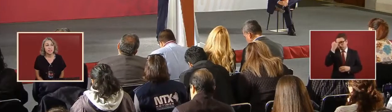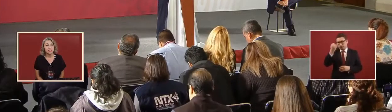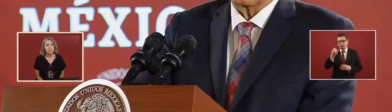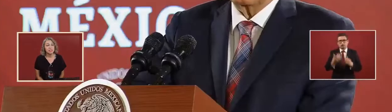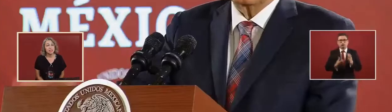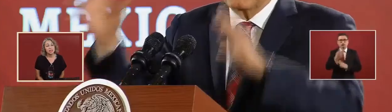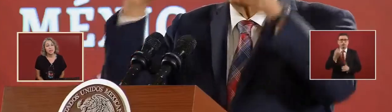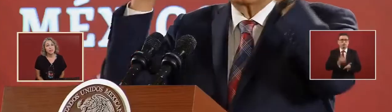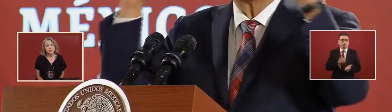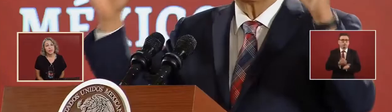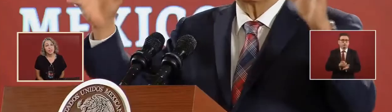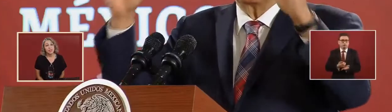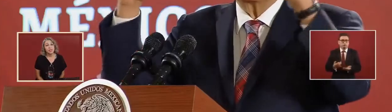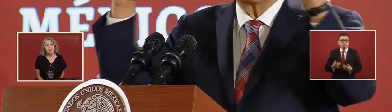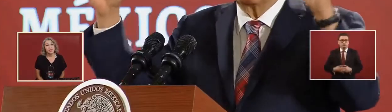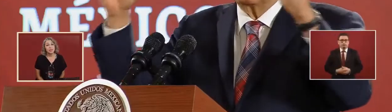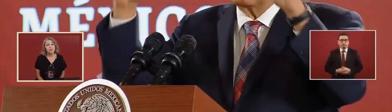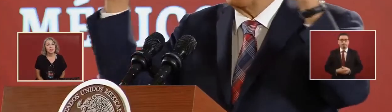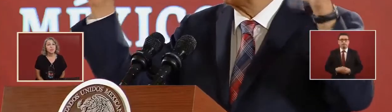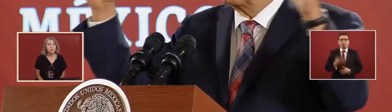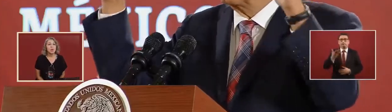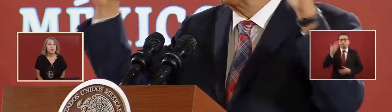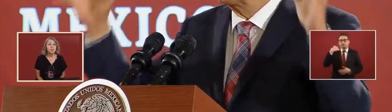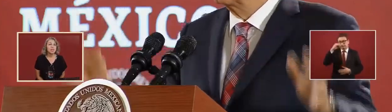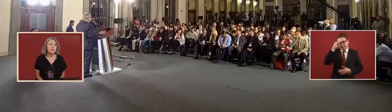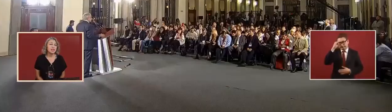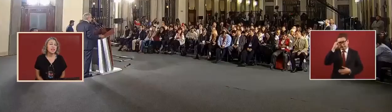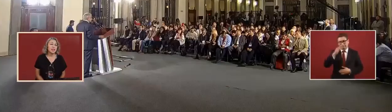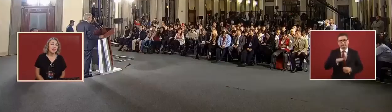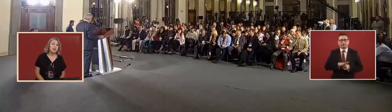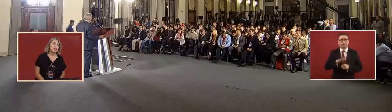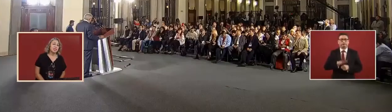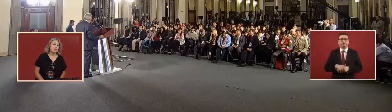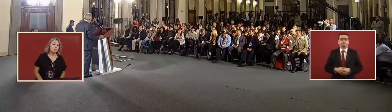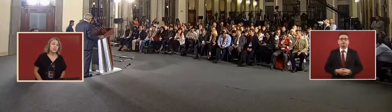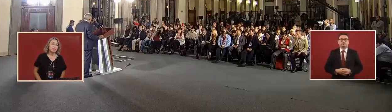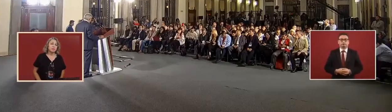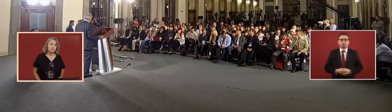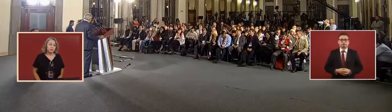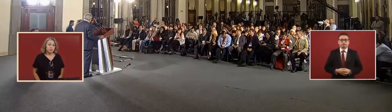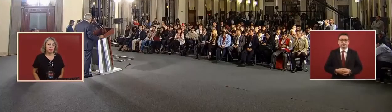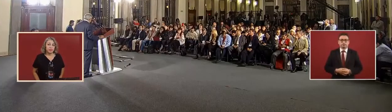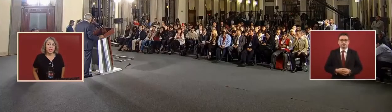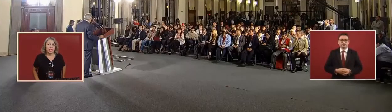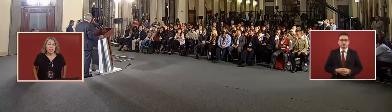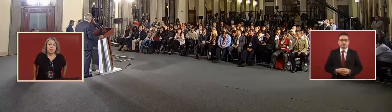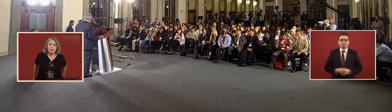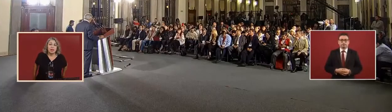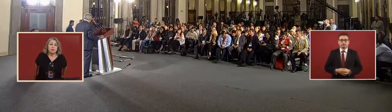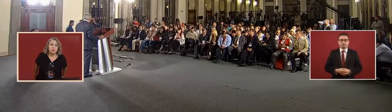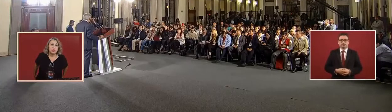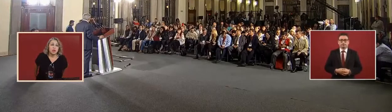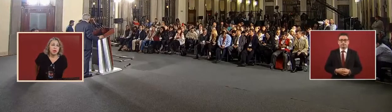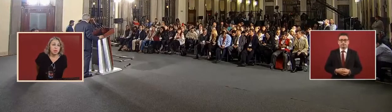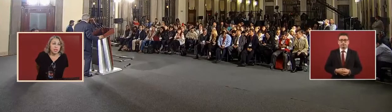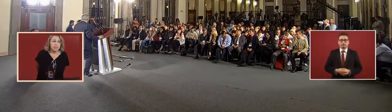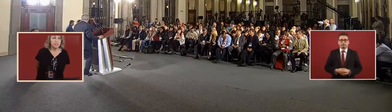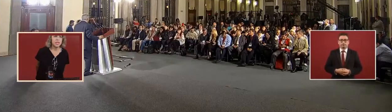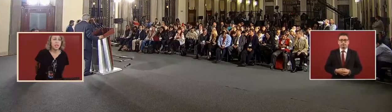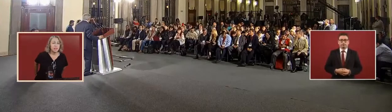So what was the thinking, the concept that was predominant in these times